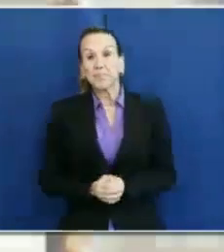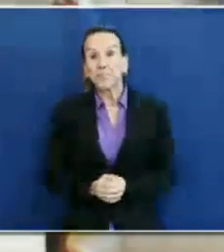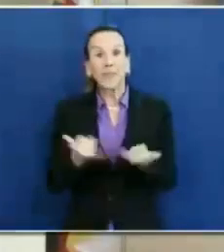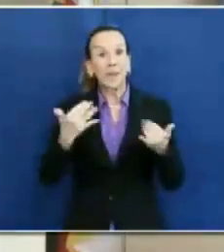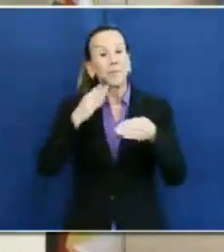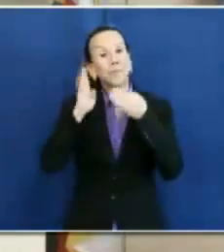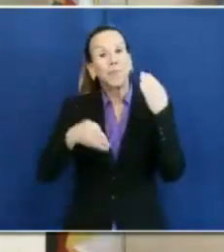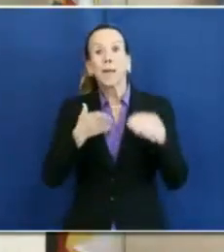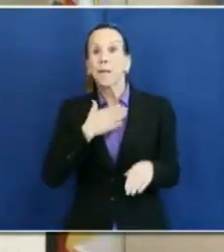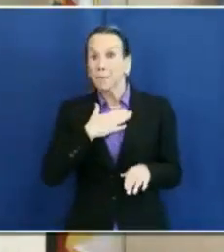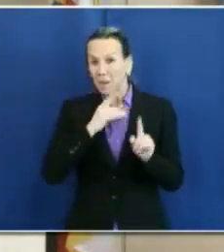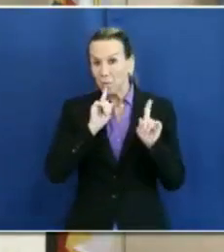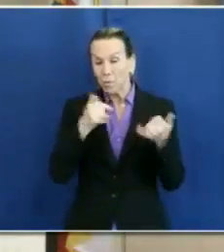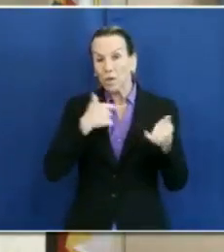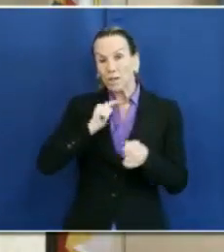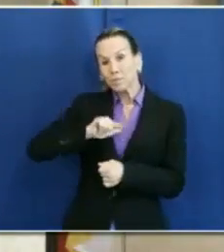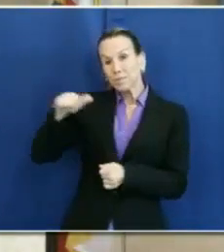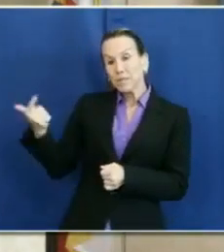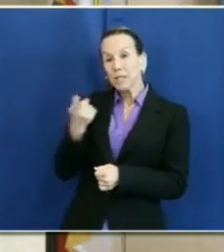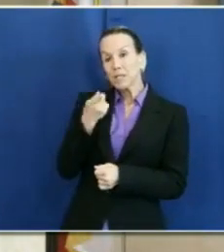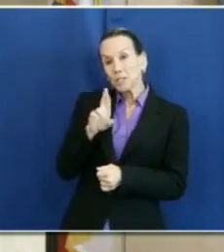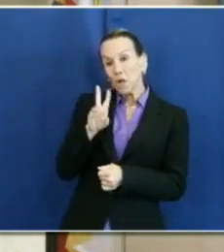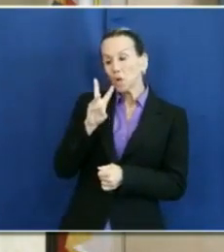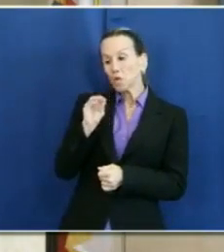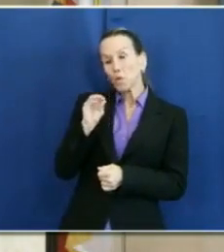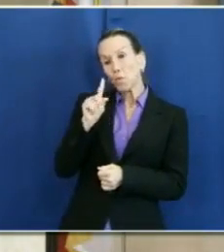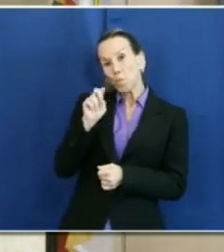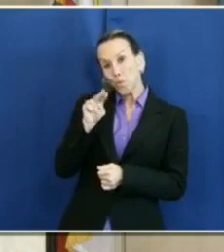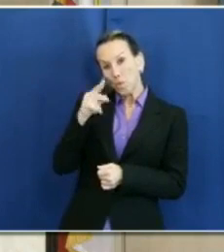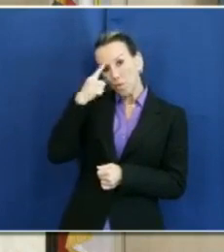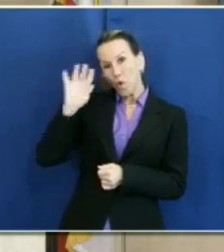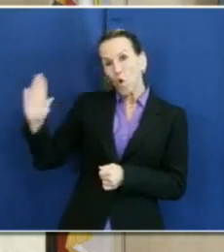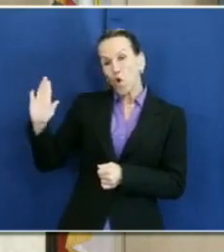concludes my report. I'll now turn it over to Dr. Wooten for her public health officer's update.